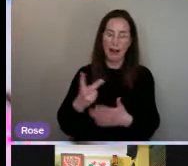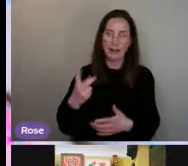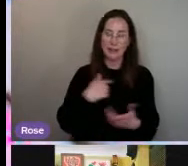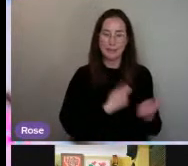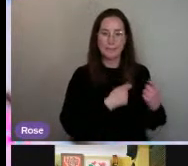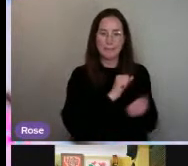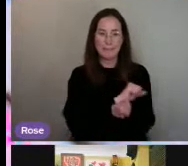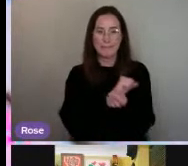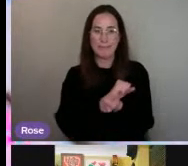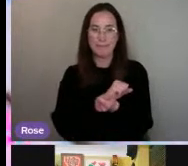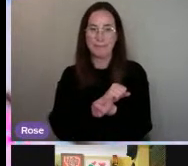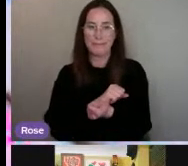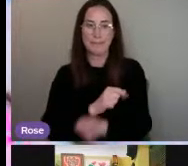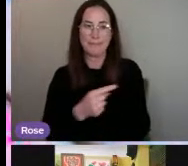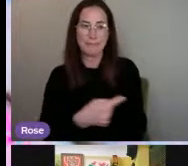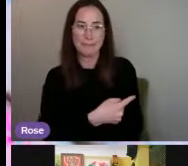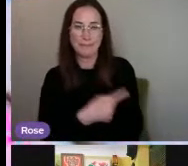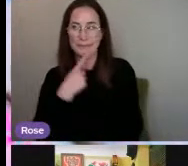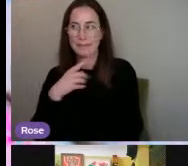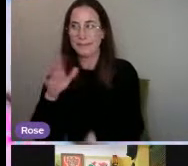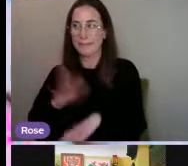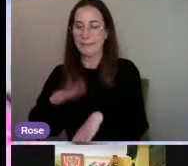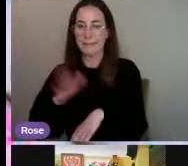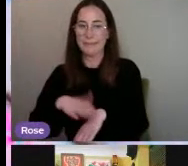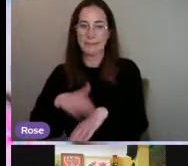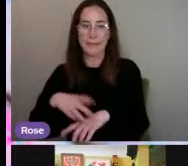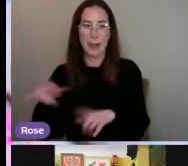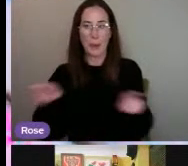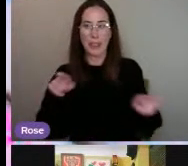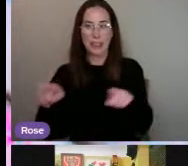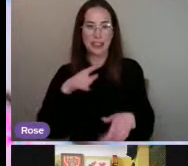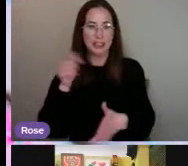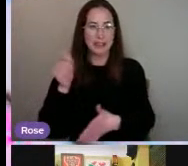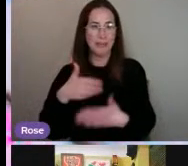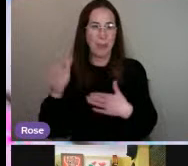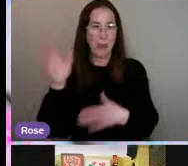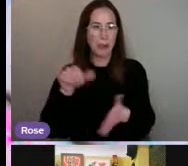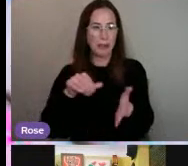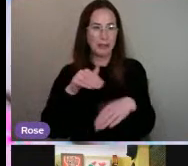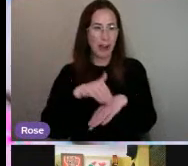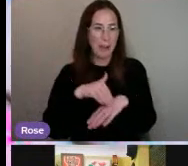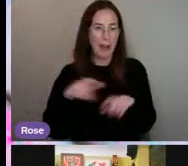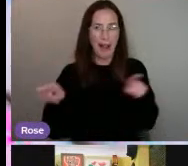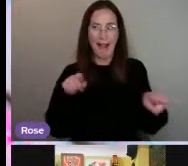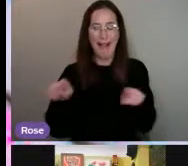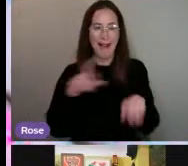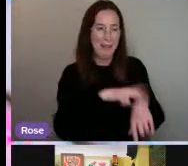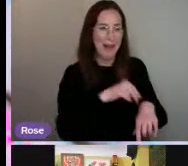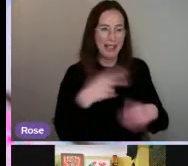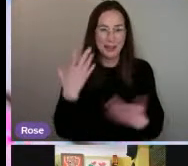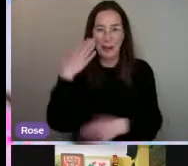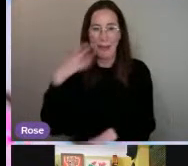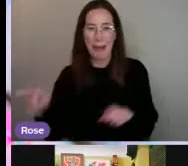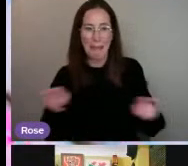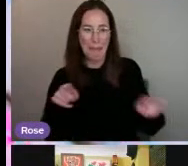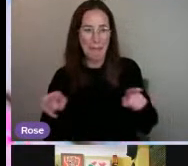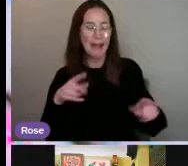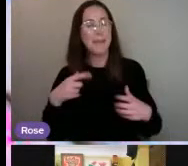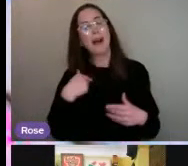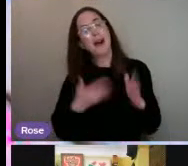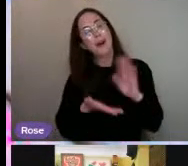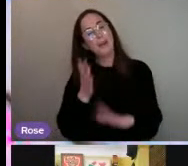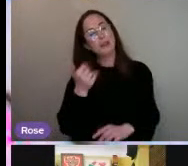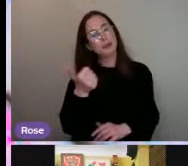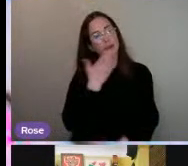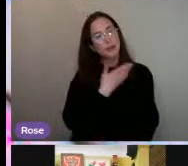if I would be better hands with the police than with my mother. So, you know, it was one of those ones. But, you know, I went to a good school.